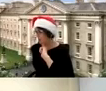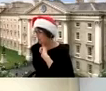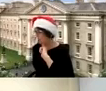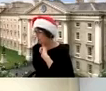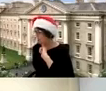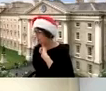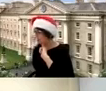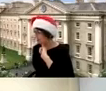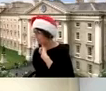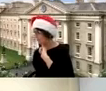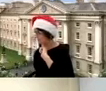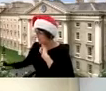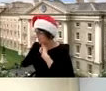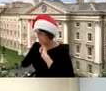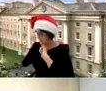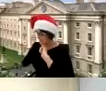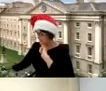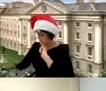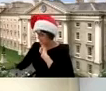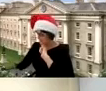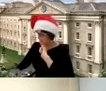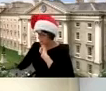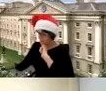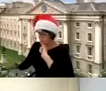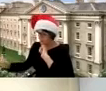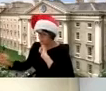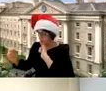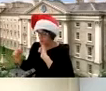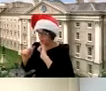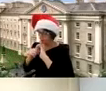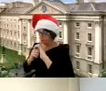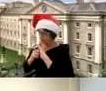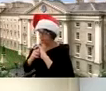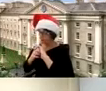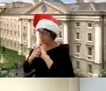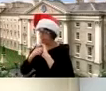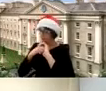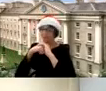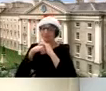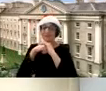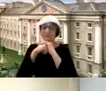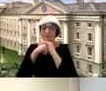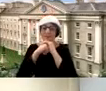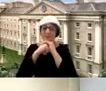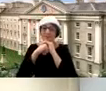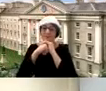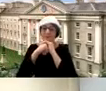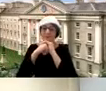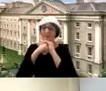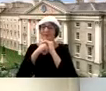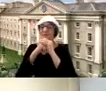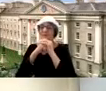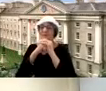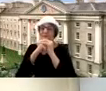these are real gifts these are amazing things that are happening particularly with the vaccinations and the treatments so